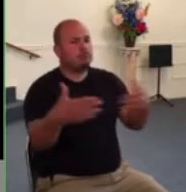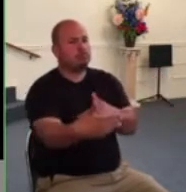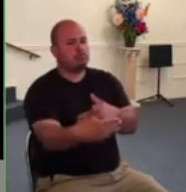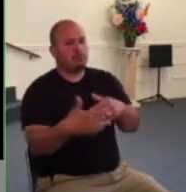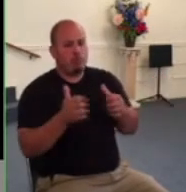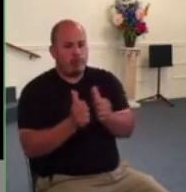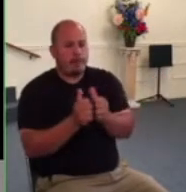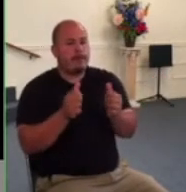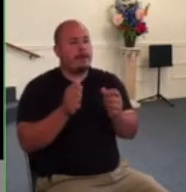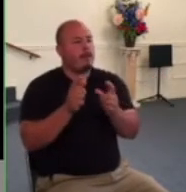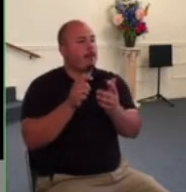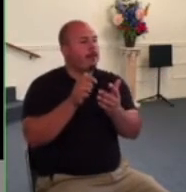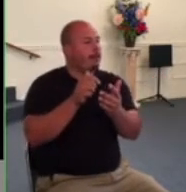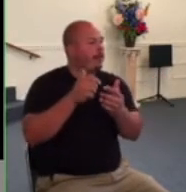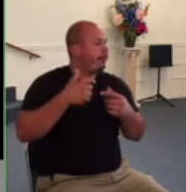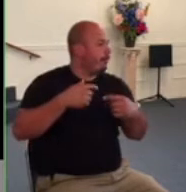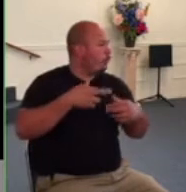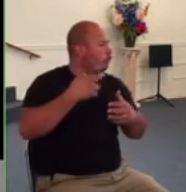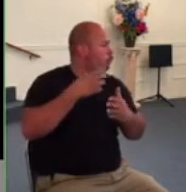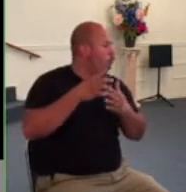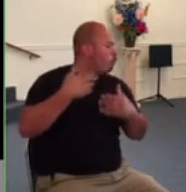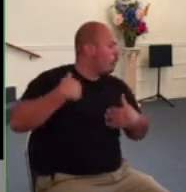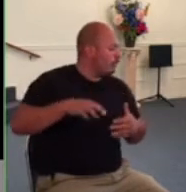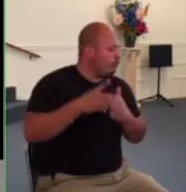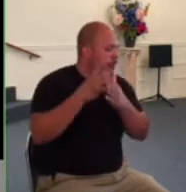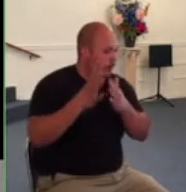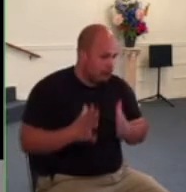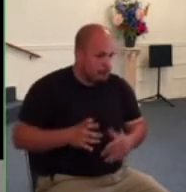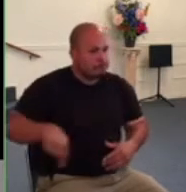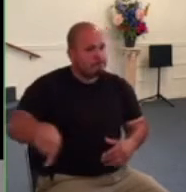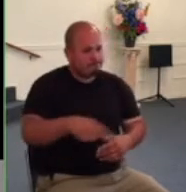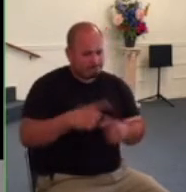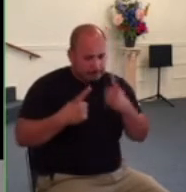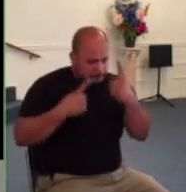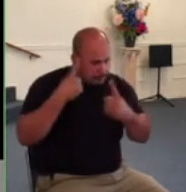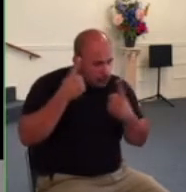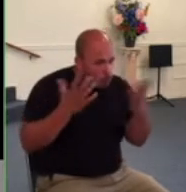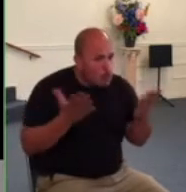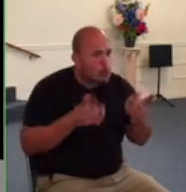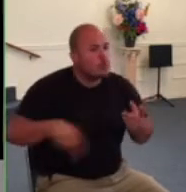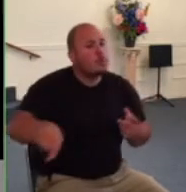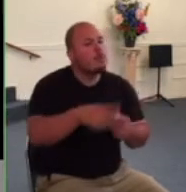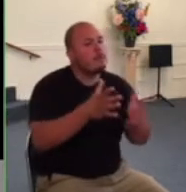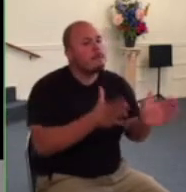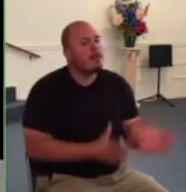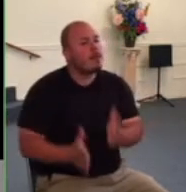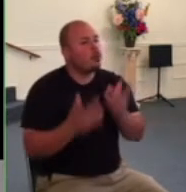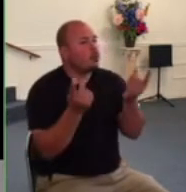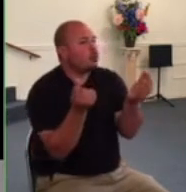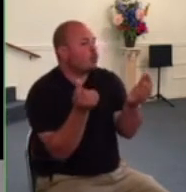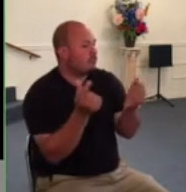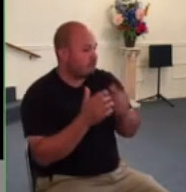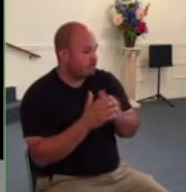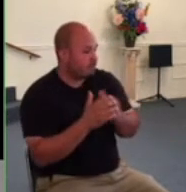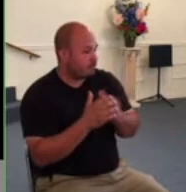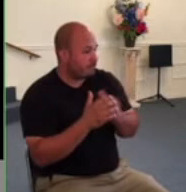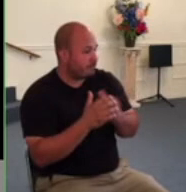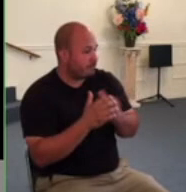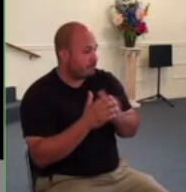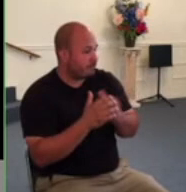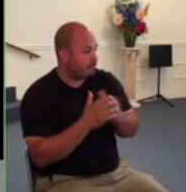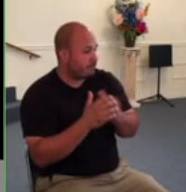men of israel consider carefully what you intend to do to these men some time ago